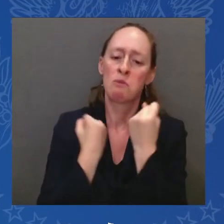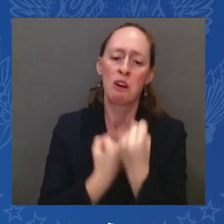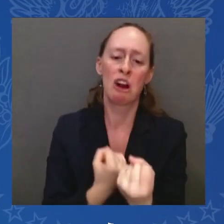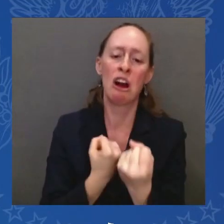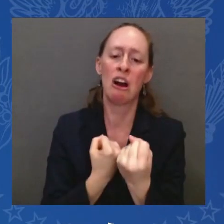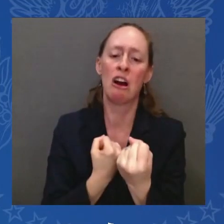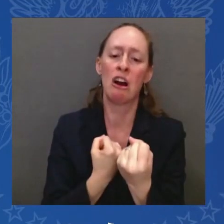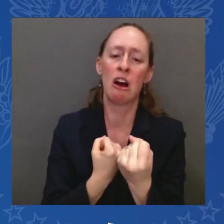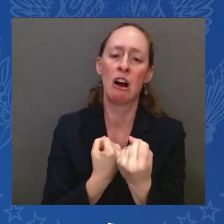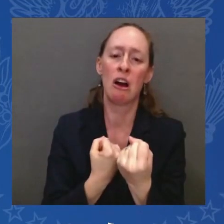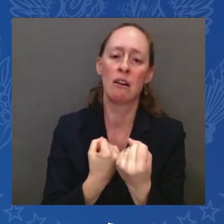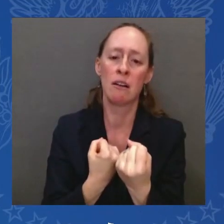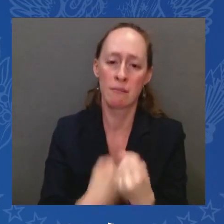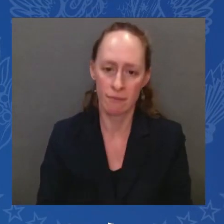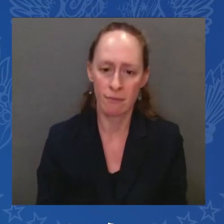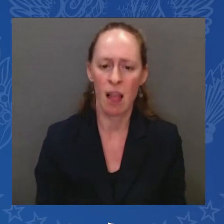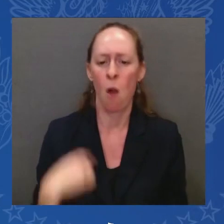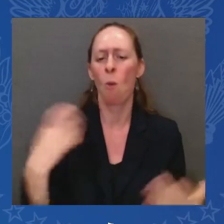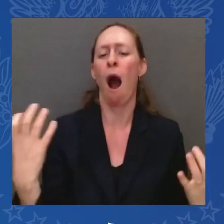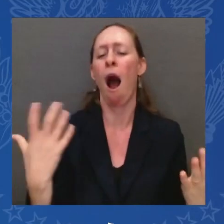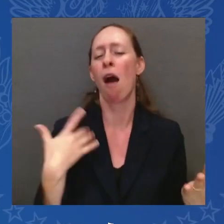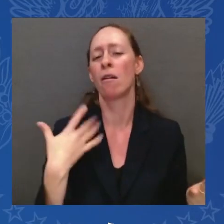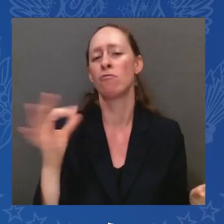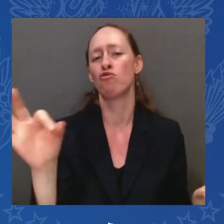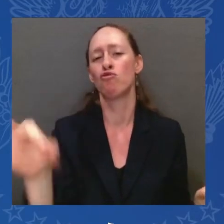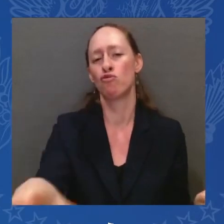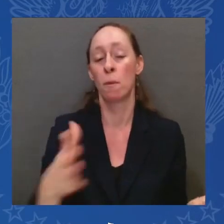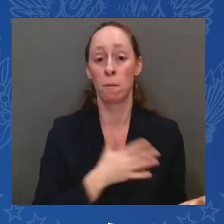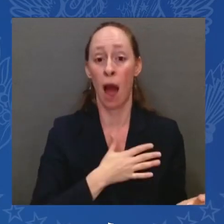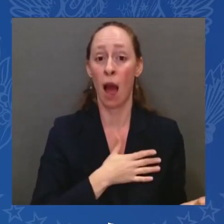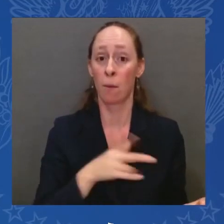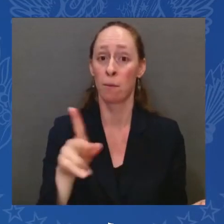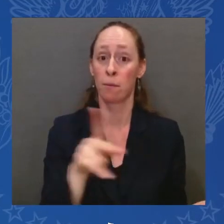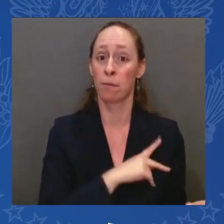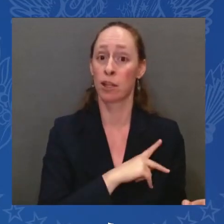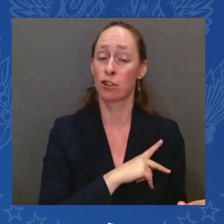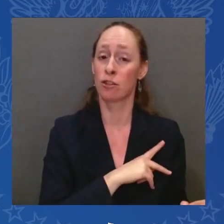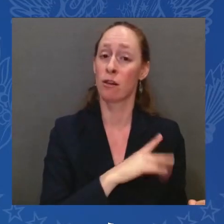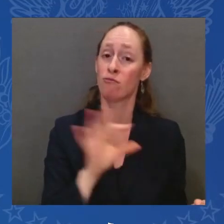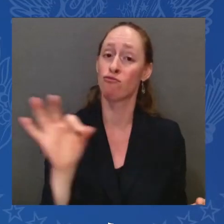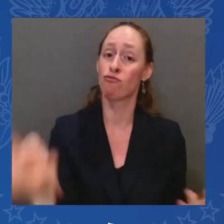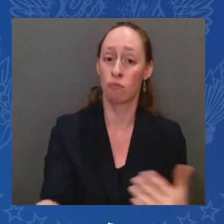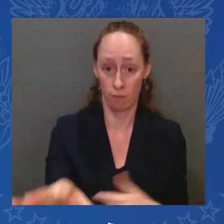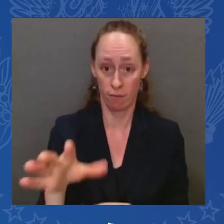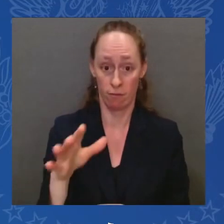turned 14 years old, one at a time, put them on a plane and took them to Dachau. I wanted them to see